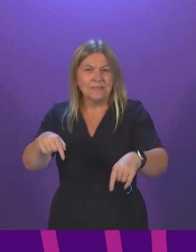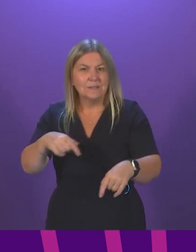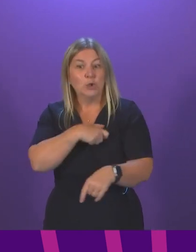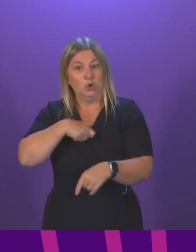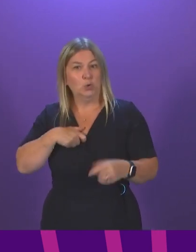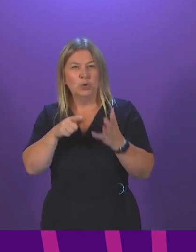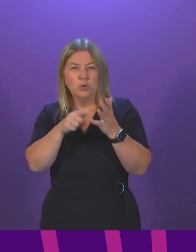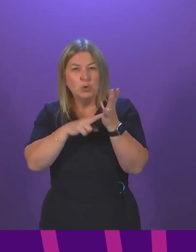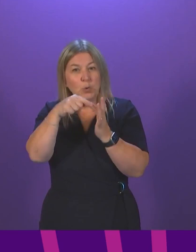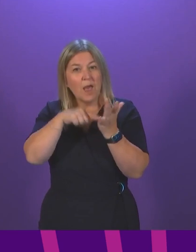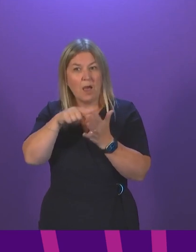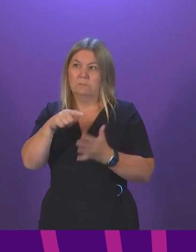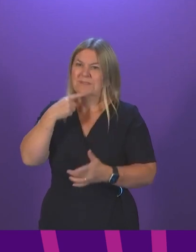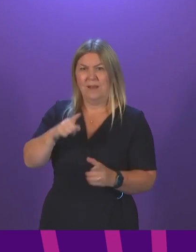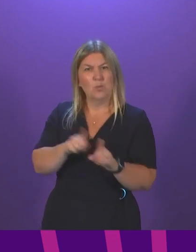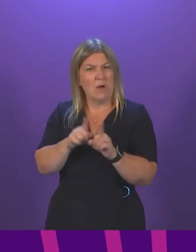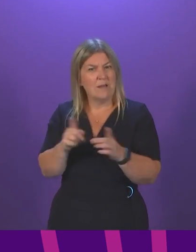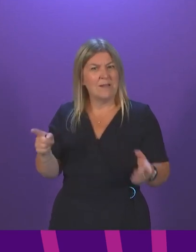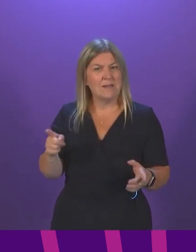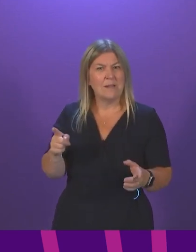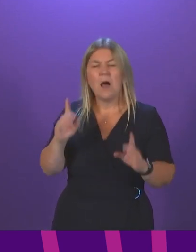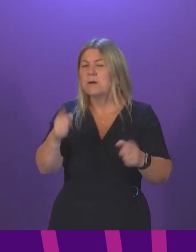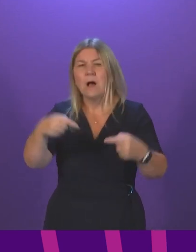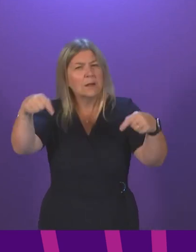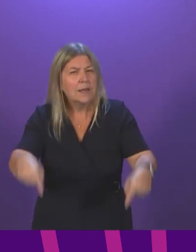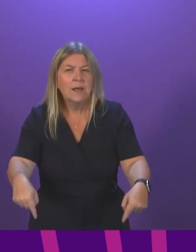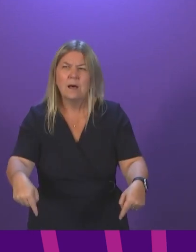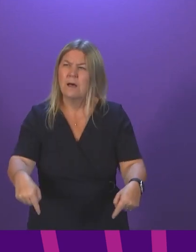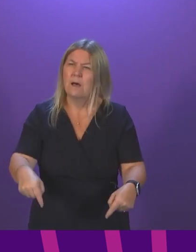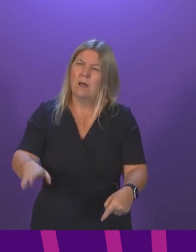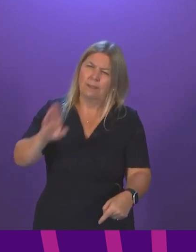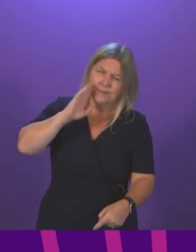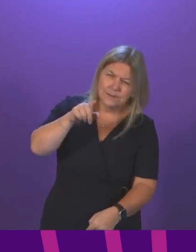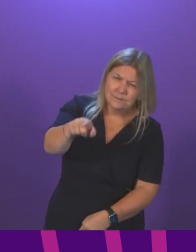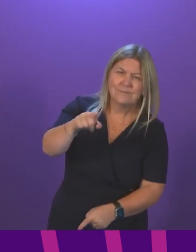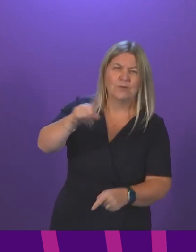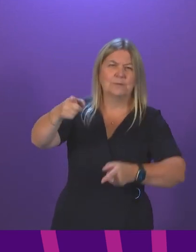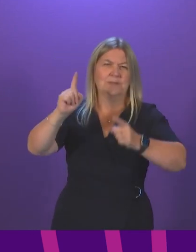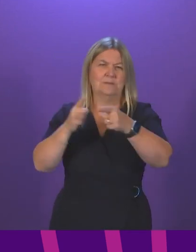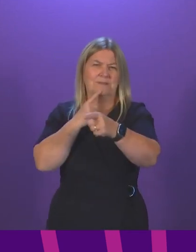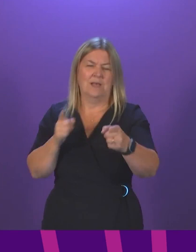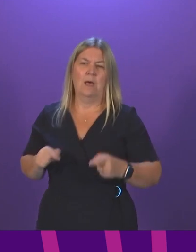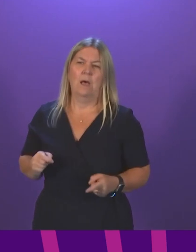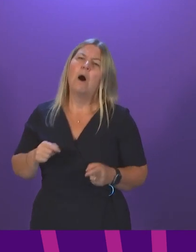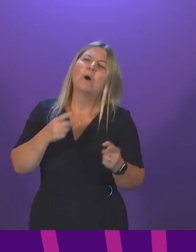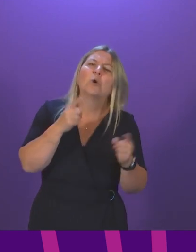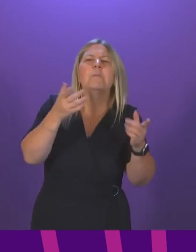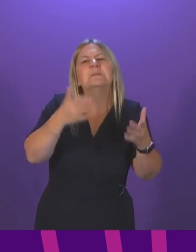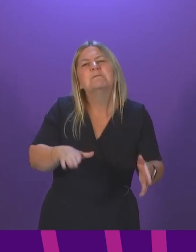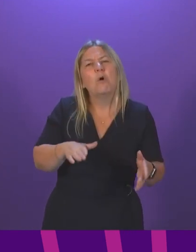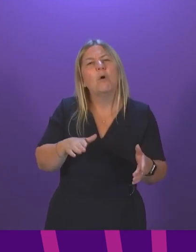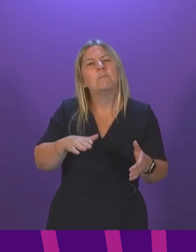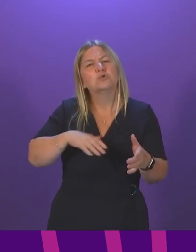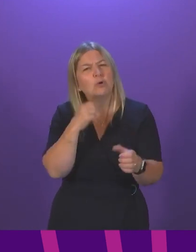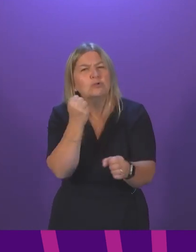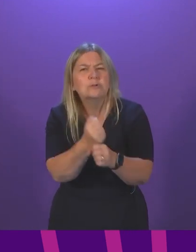union and others. And I sorry but I cannot sit here and listen to the First Minister say that the comments from the Scottish